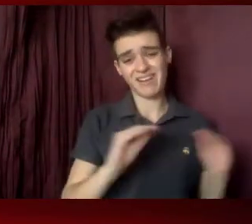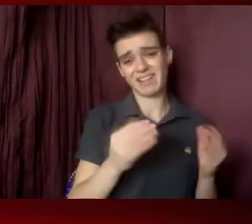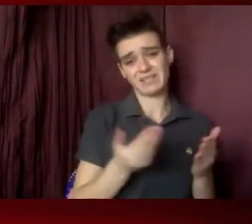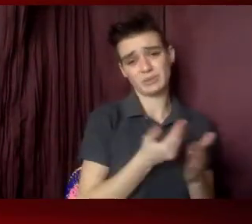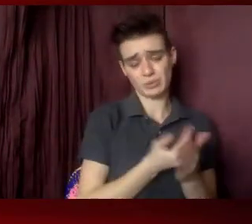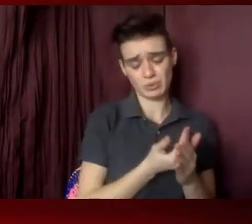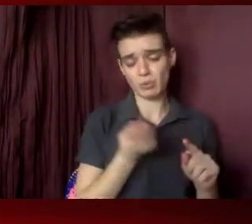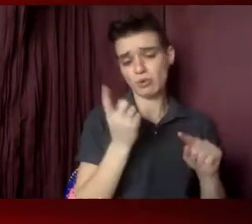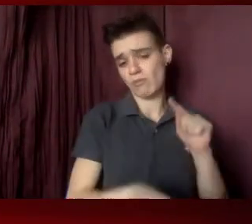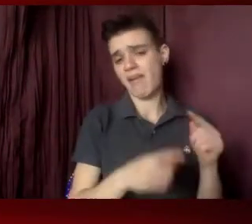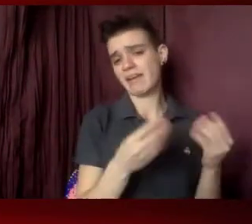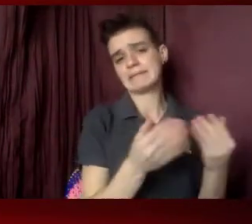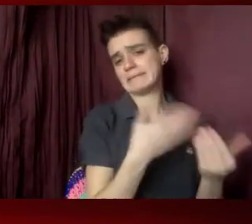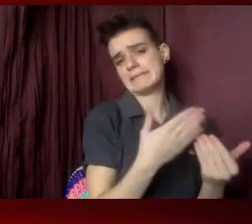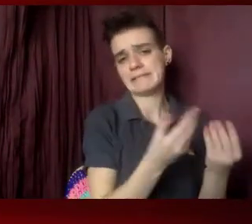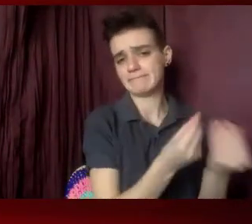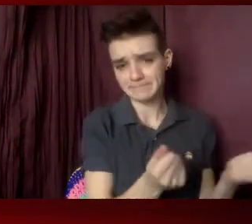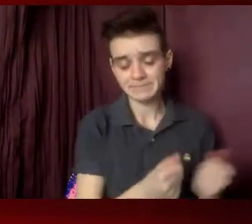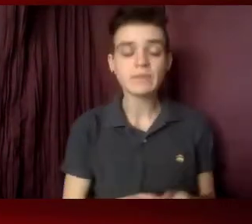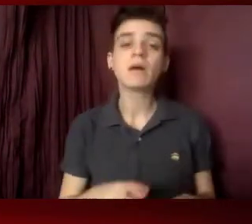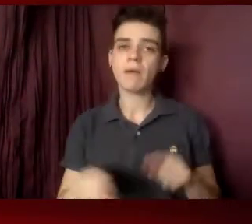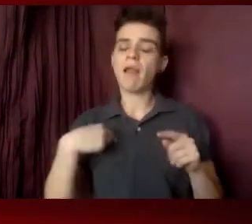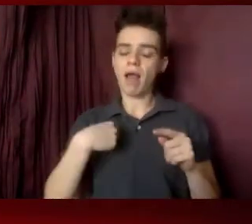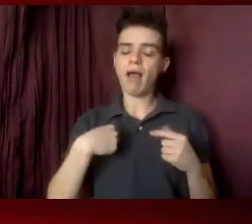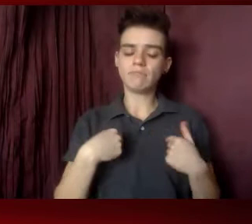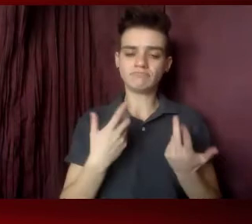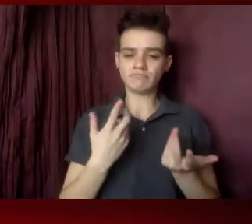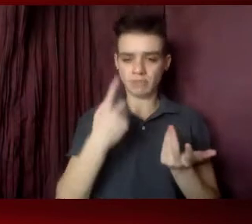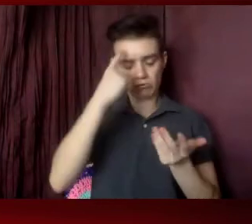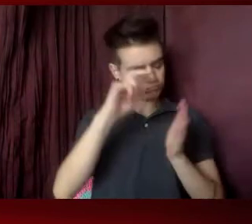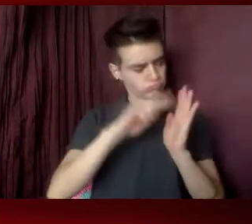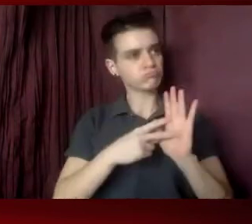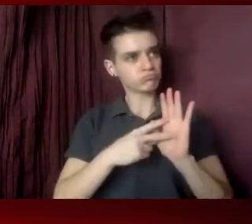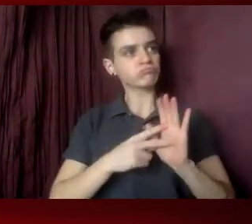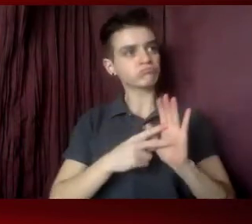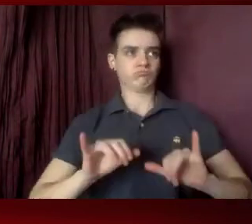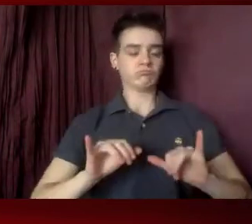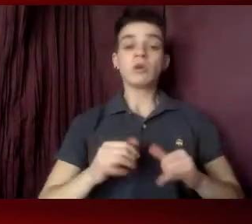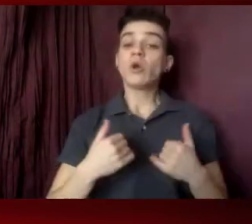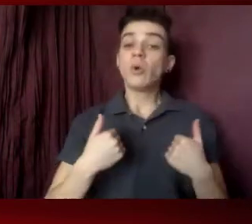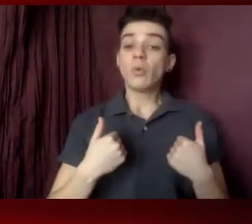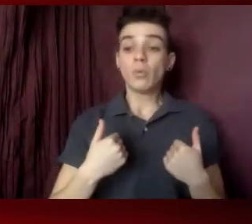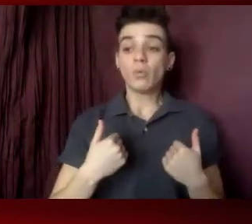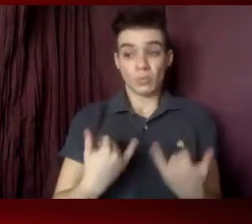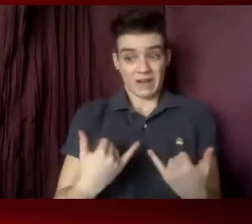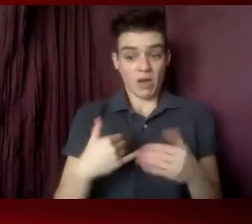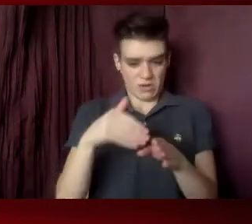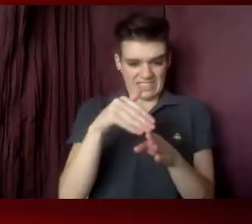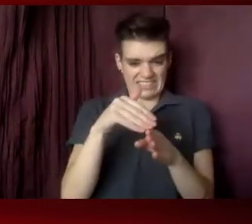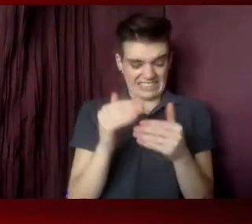am pragmatic. And I know that we are sitting at the cusp of a promised new era of change.